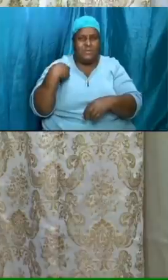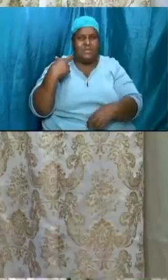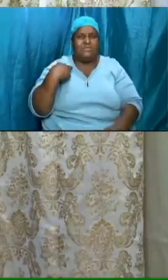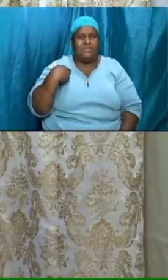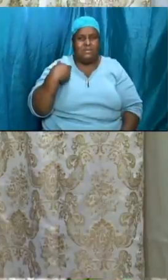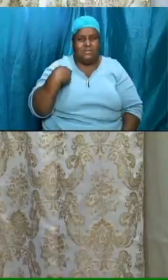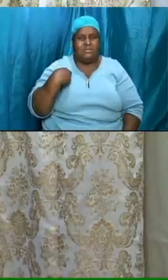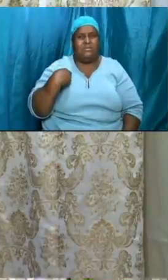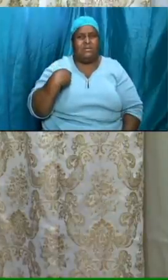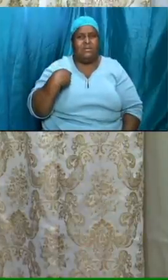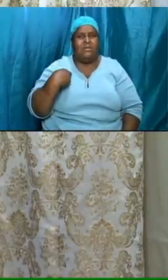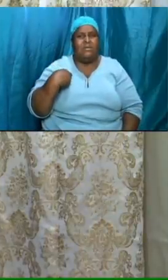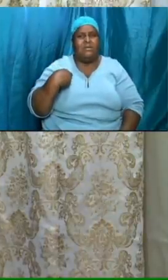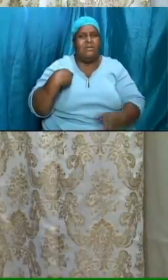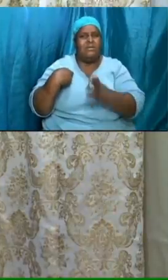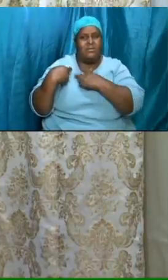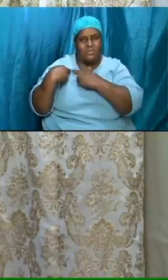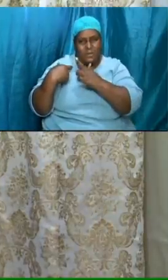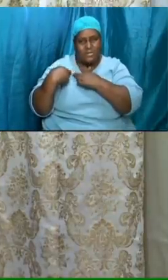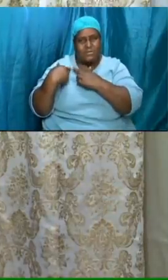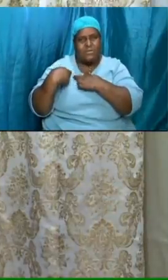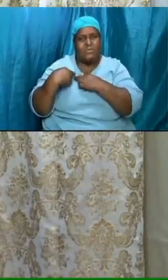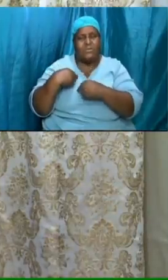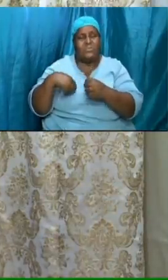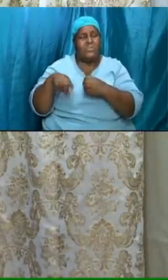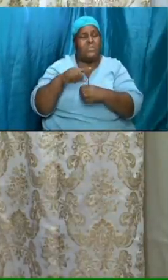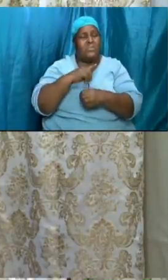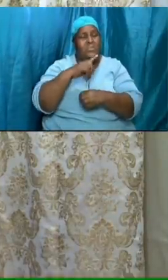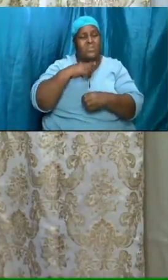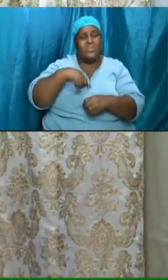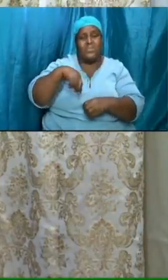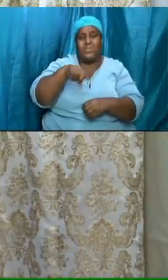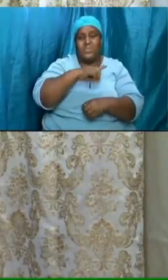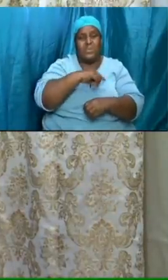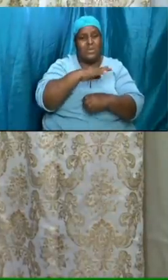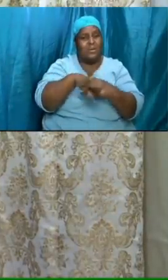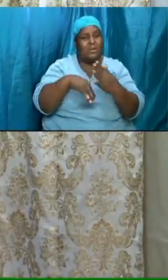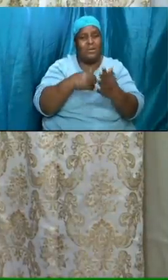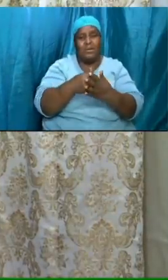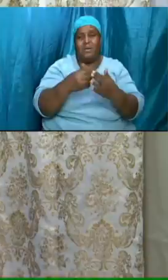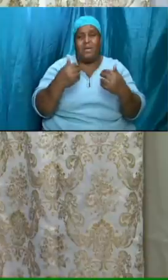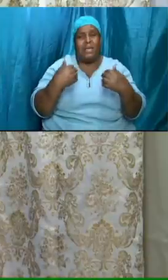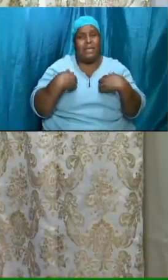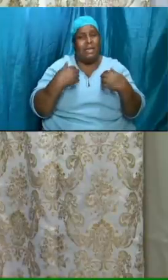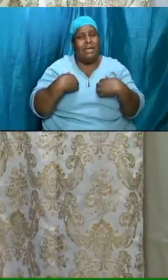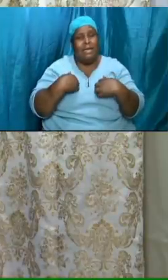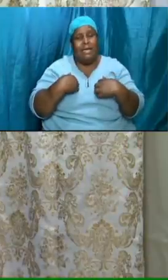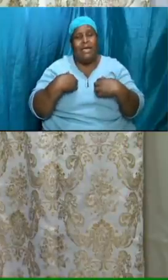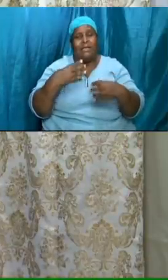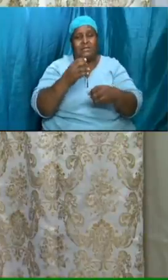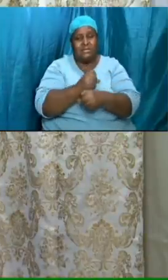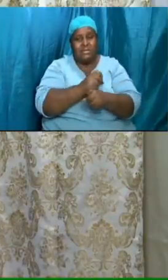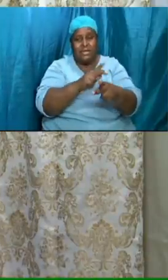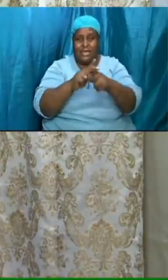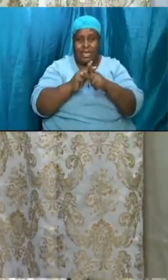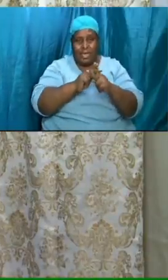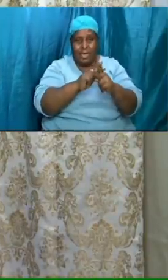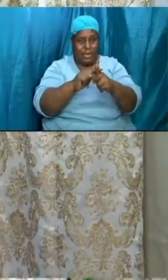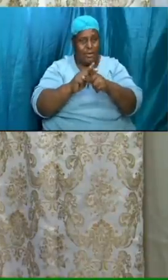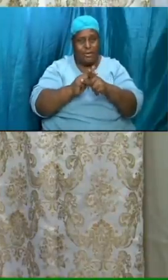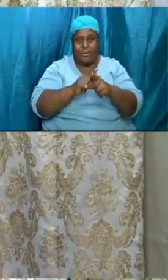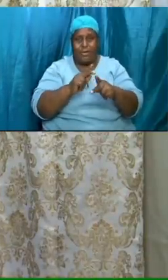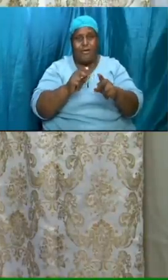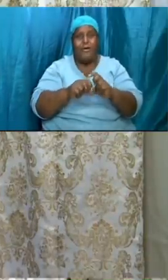have what is required to till our gardens properly and i